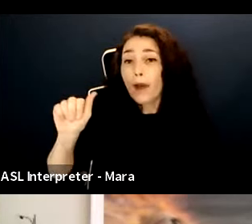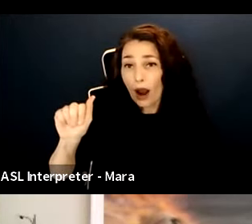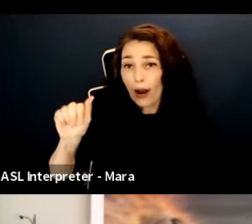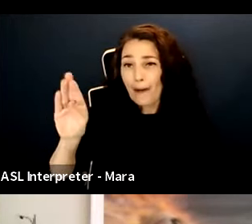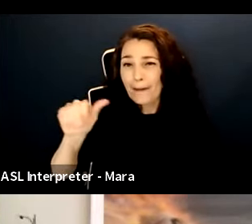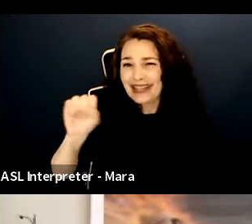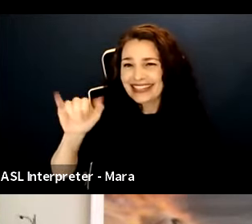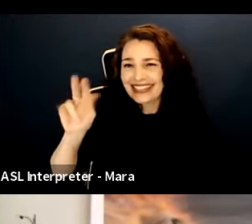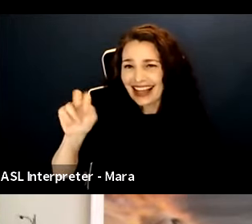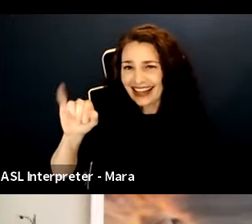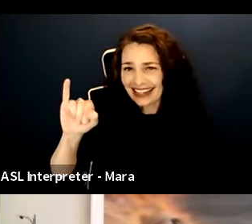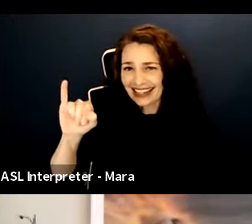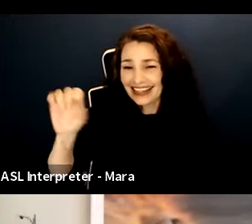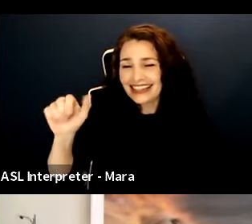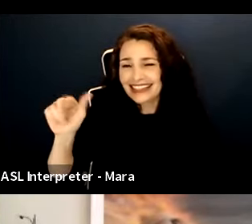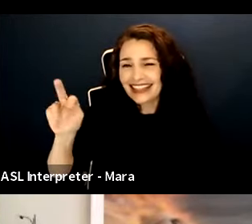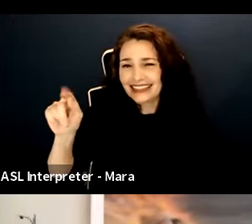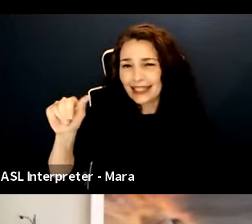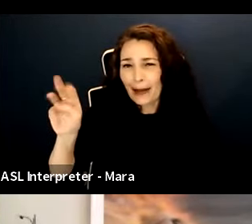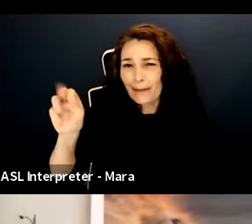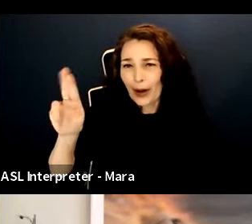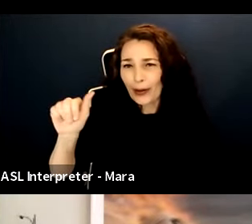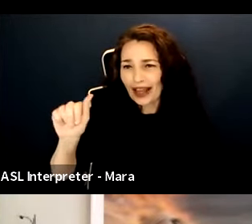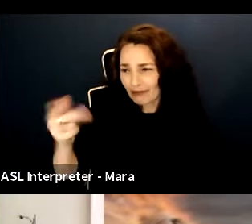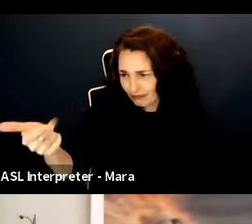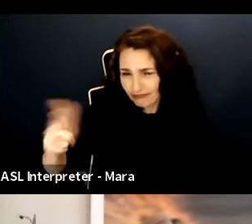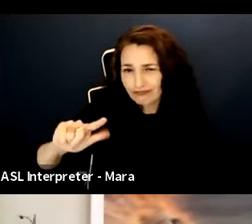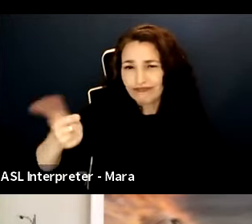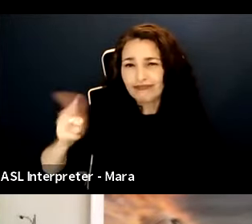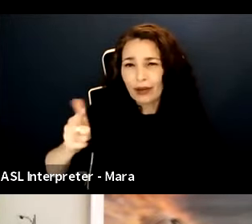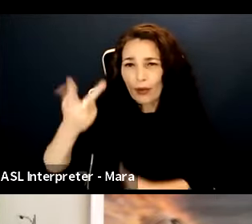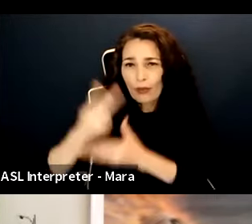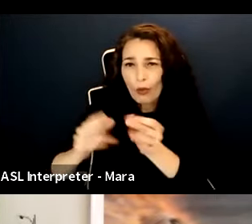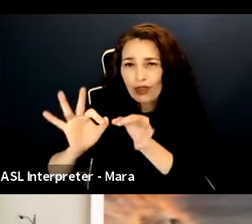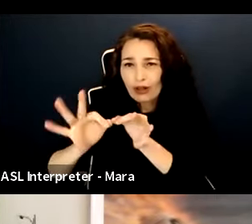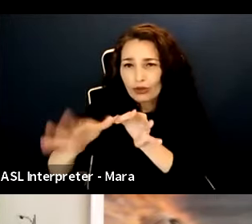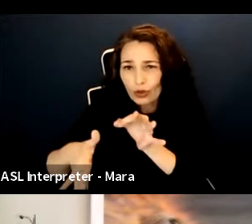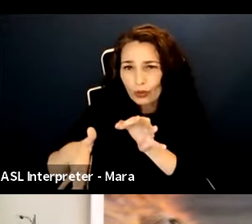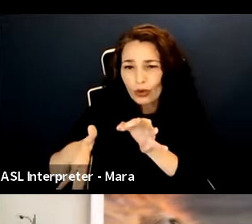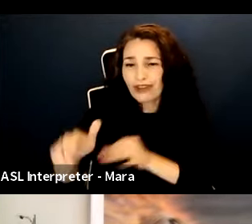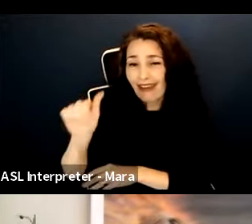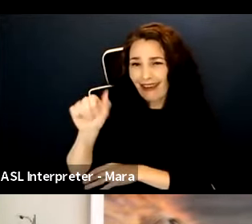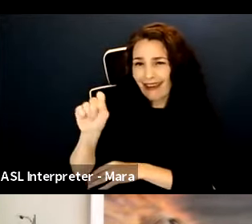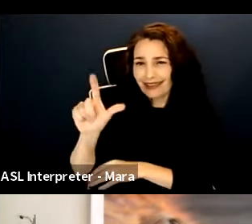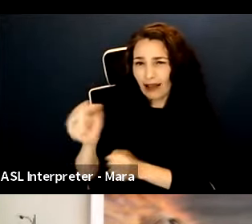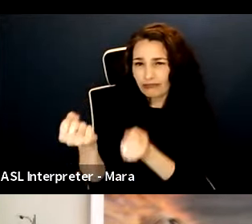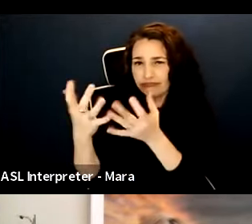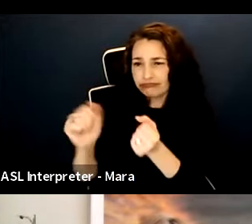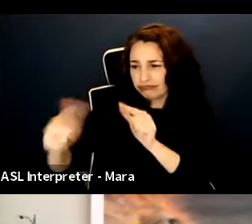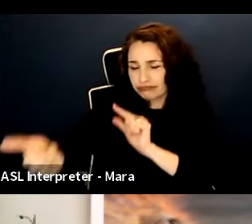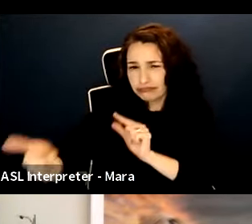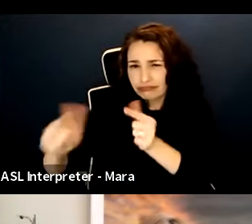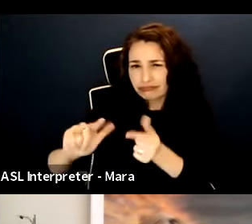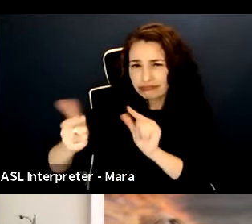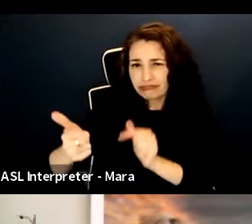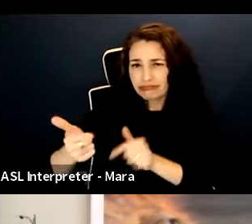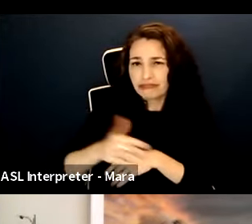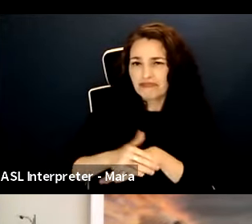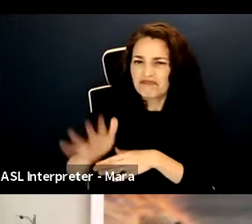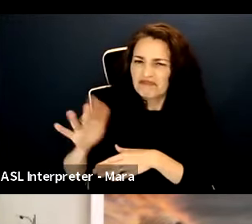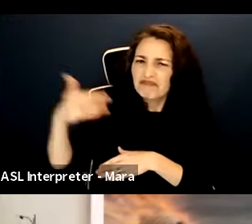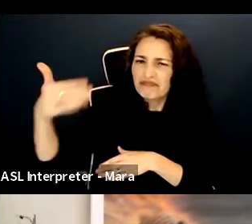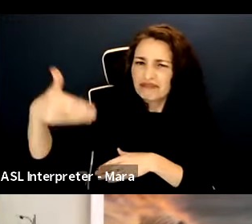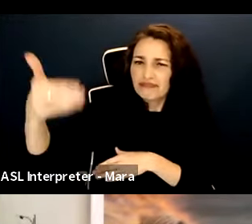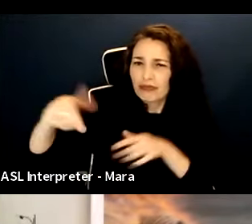Mara and Nicole will be translating today's program into American Sign Language. They'll be switching off periodically